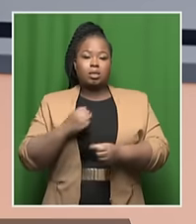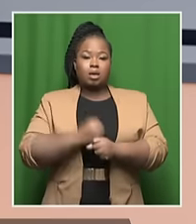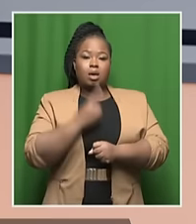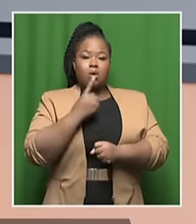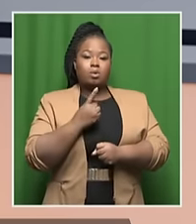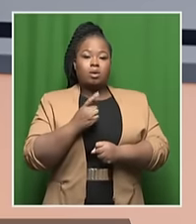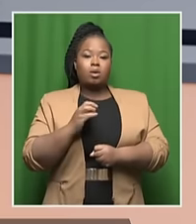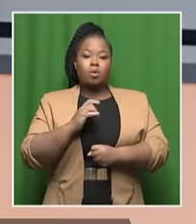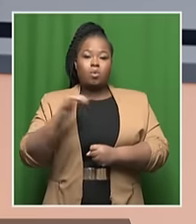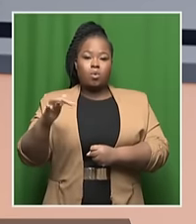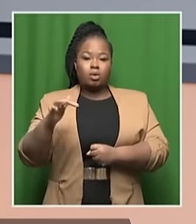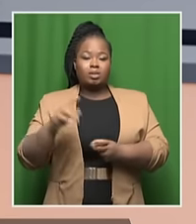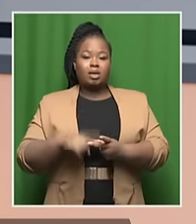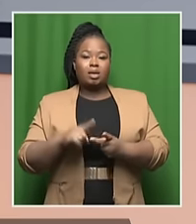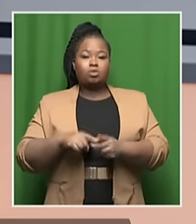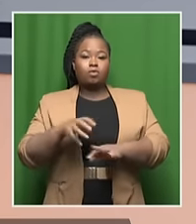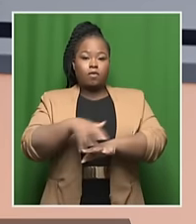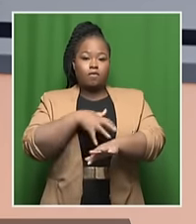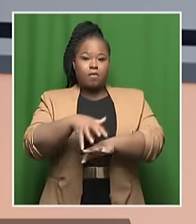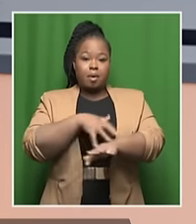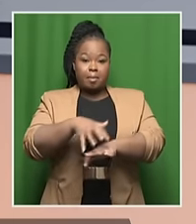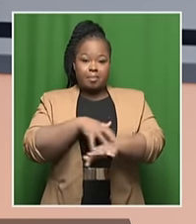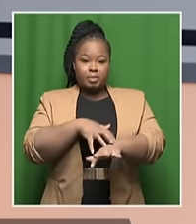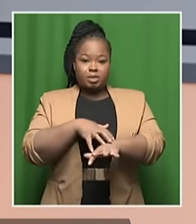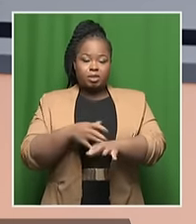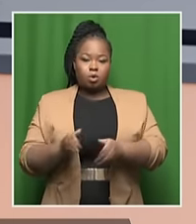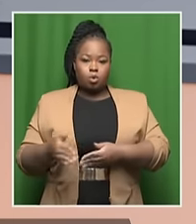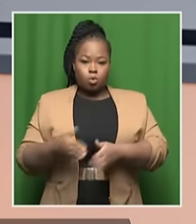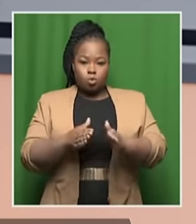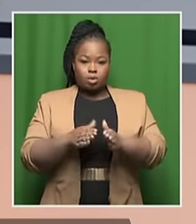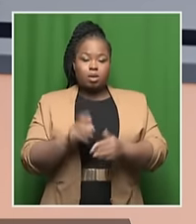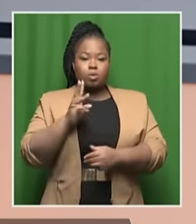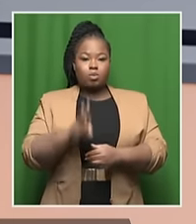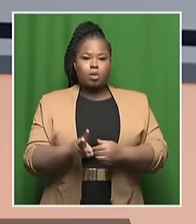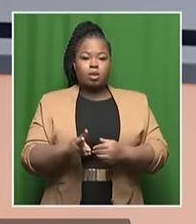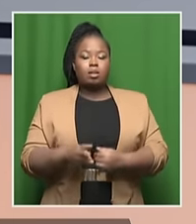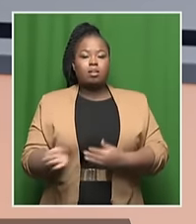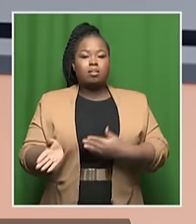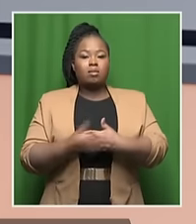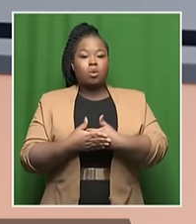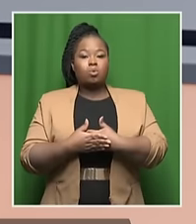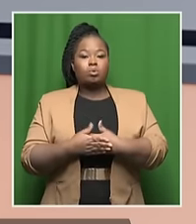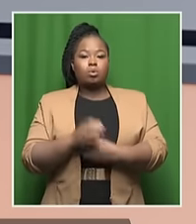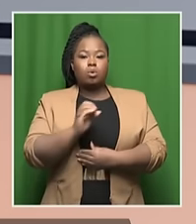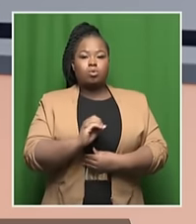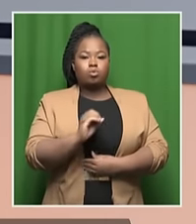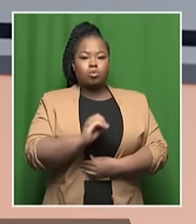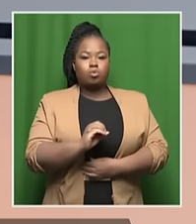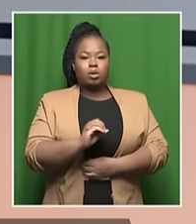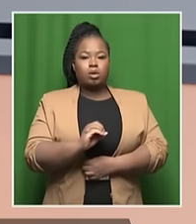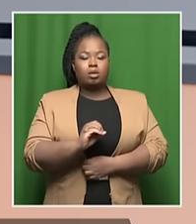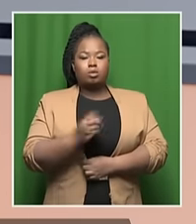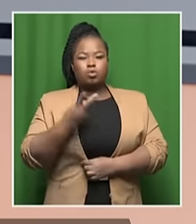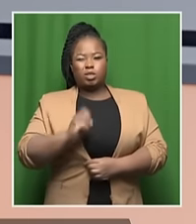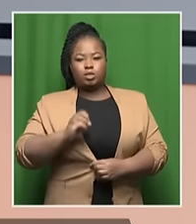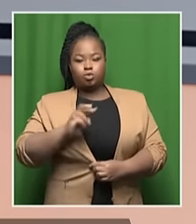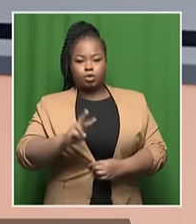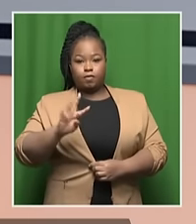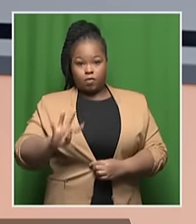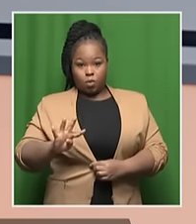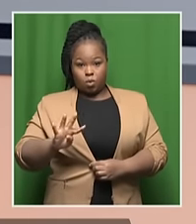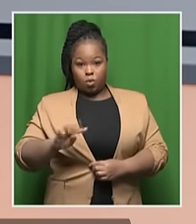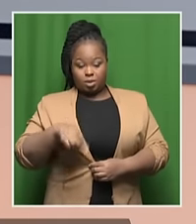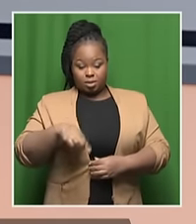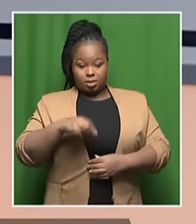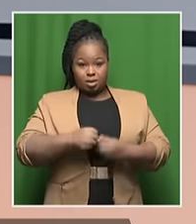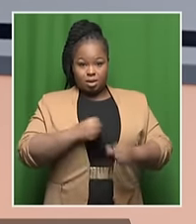water demand in irrigation water for commercial farms, is scheduled for shutdown this October